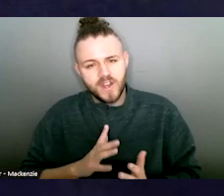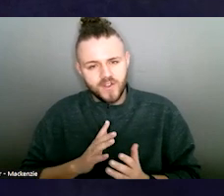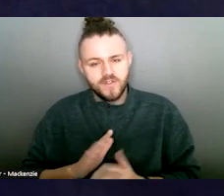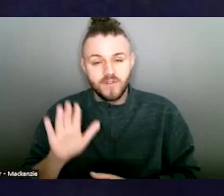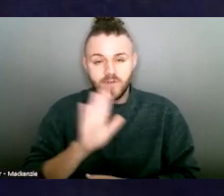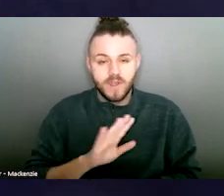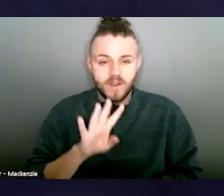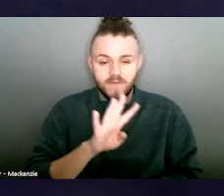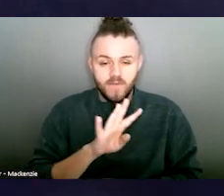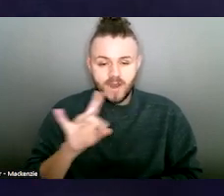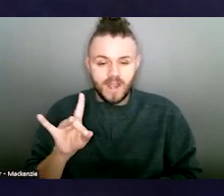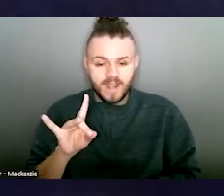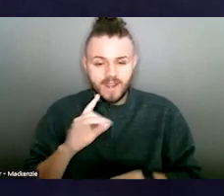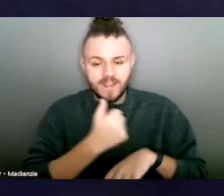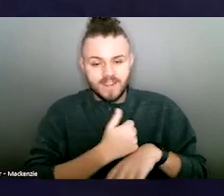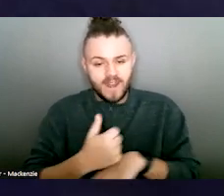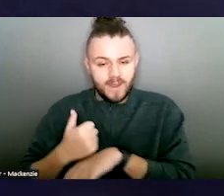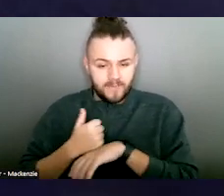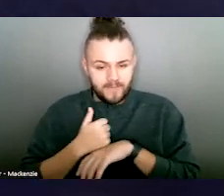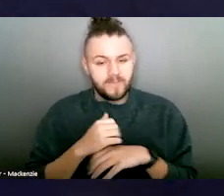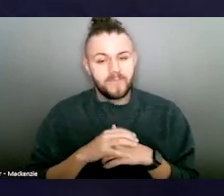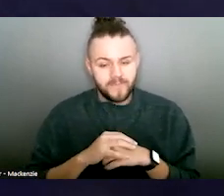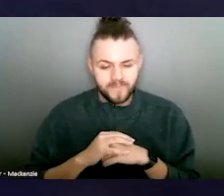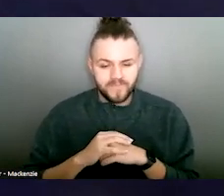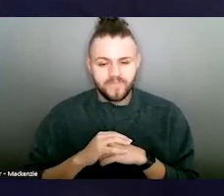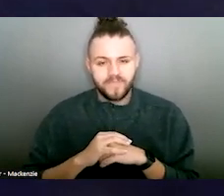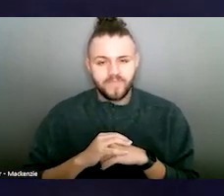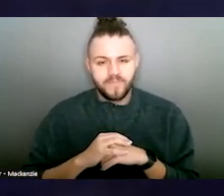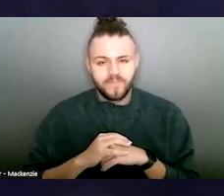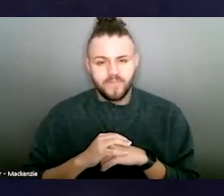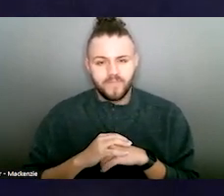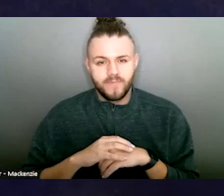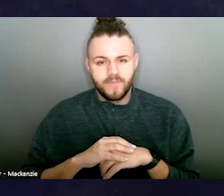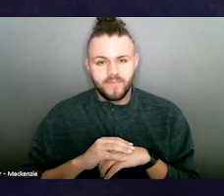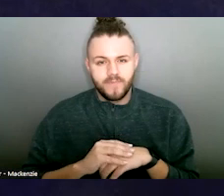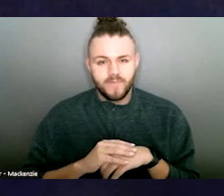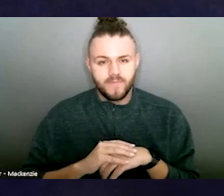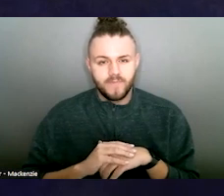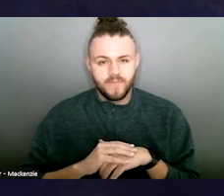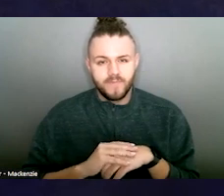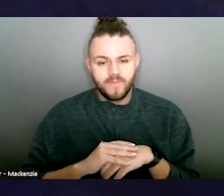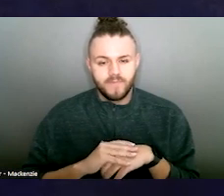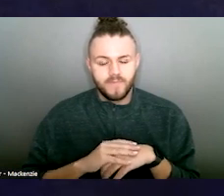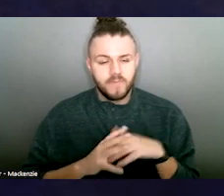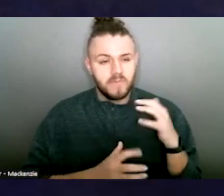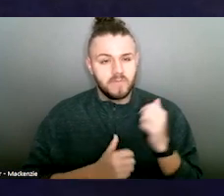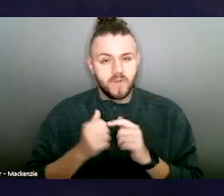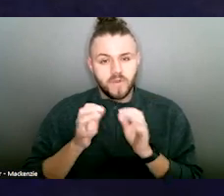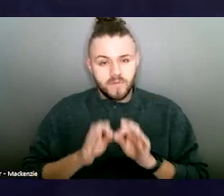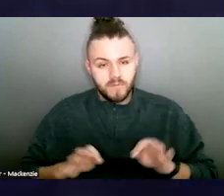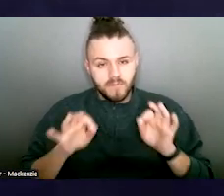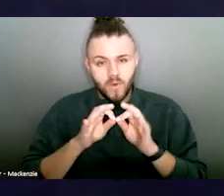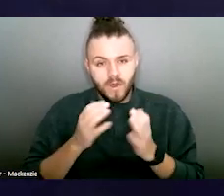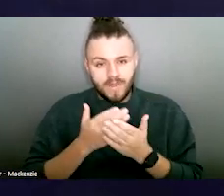We have about 40 meetings set up. The most important thing for you to